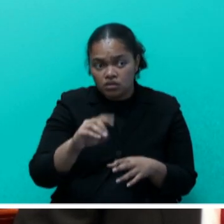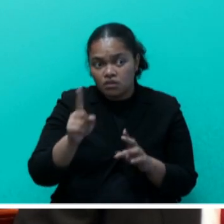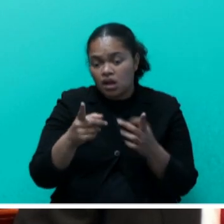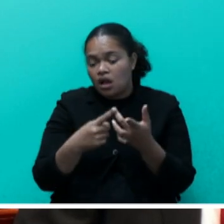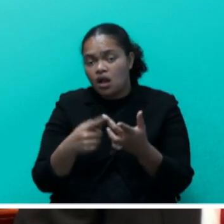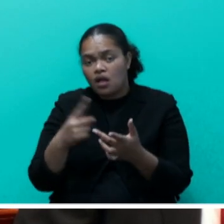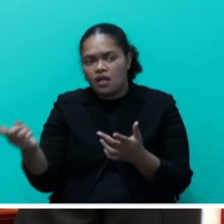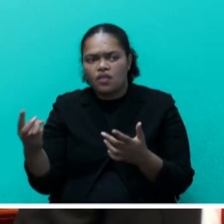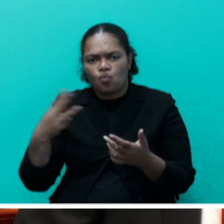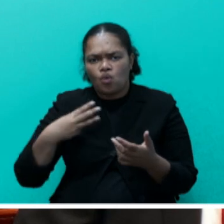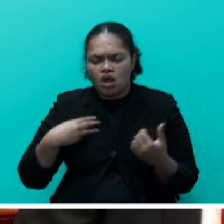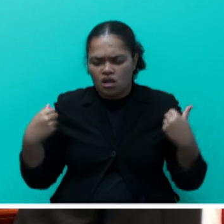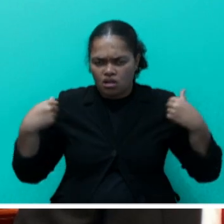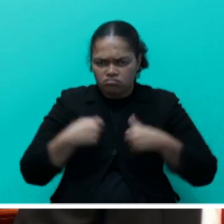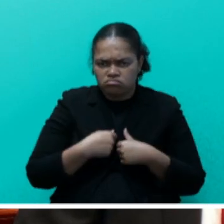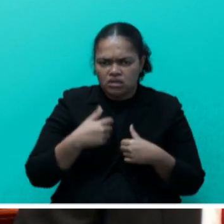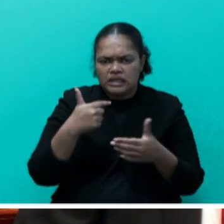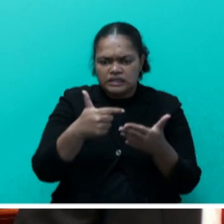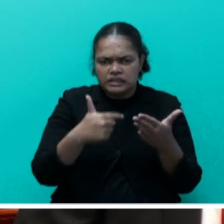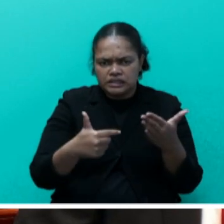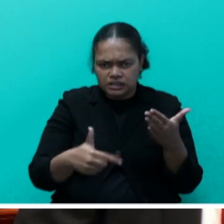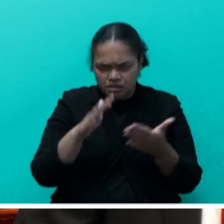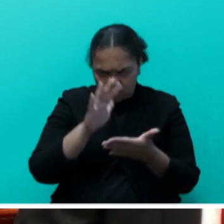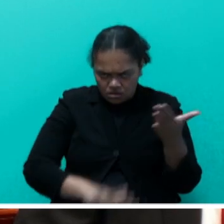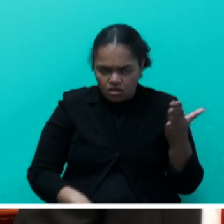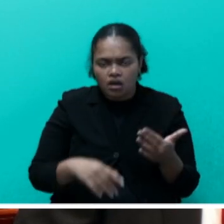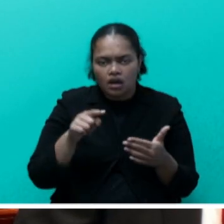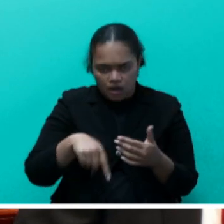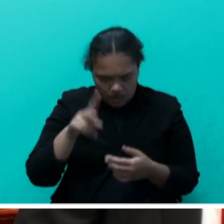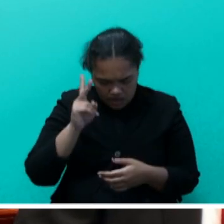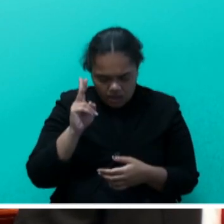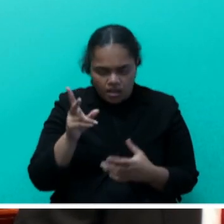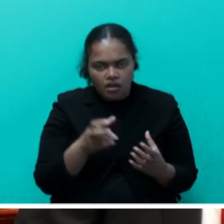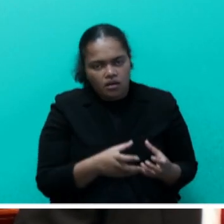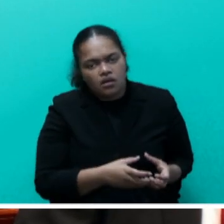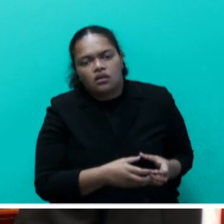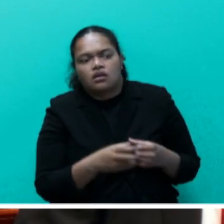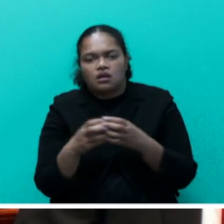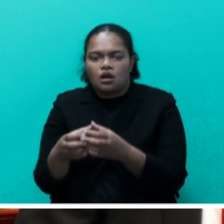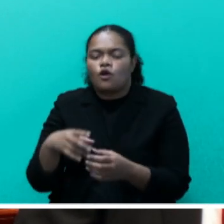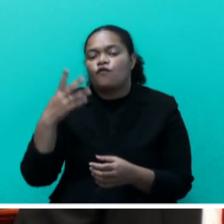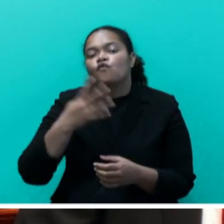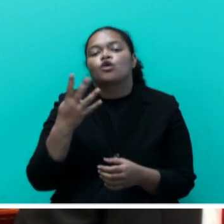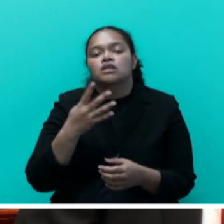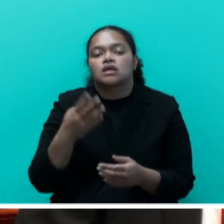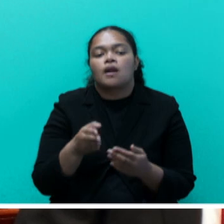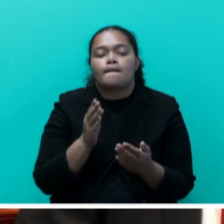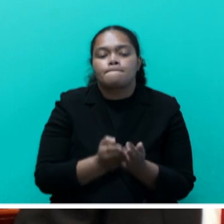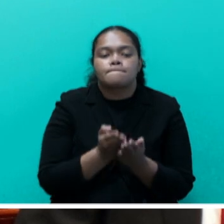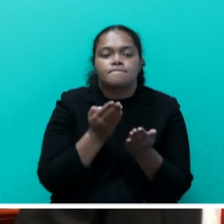jackets and the list went on. And this morning, again, the team was deployed again. There were 14 boats that arrived from